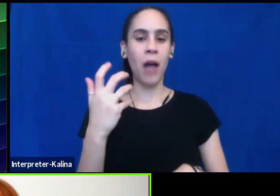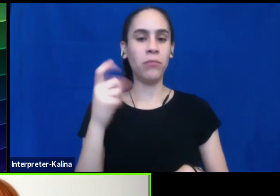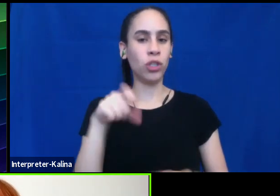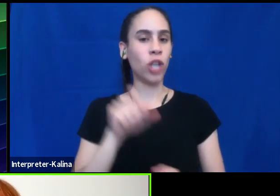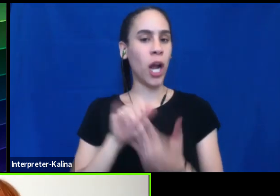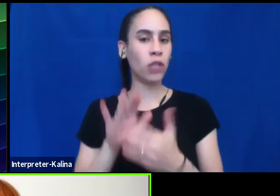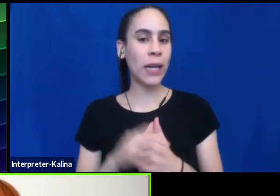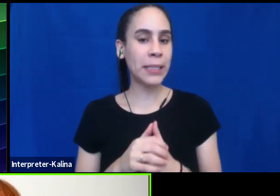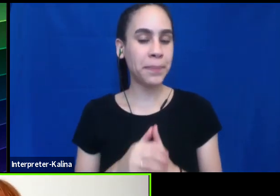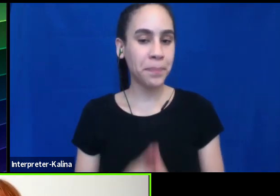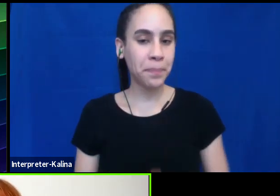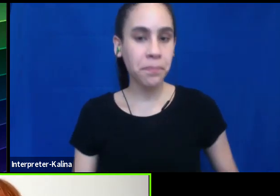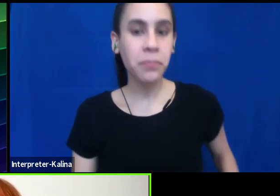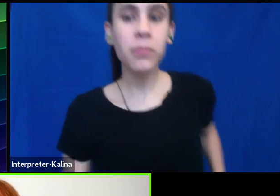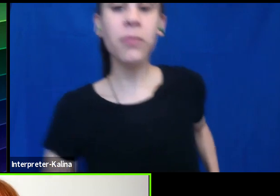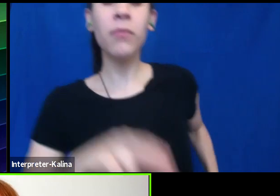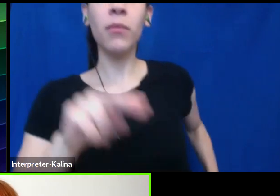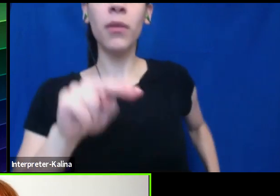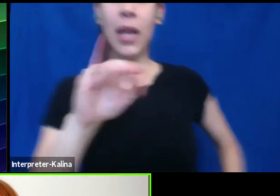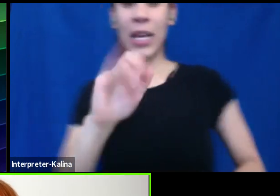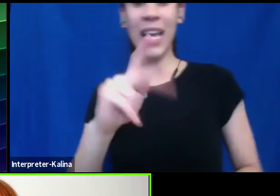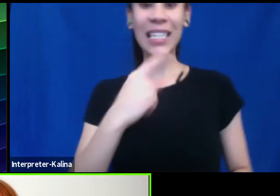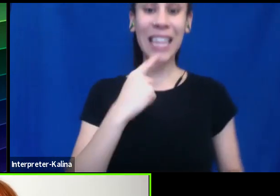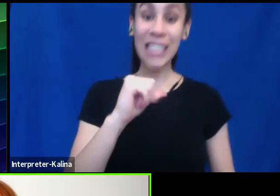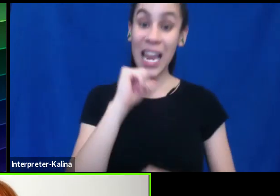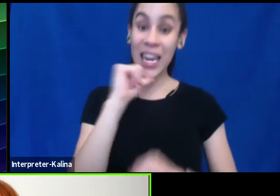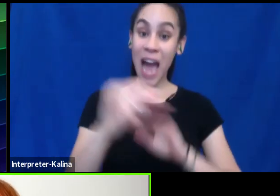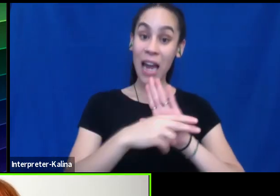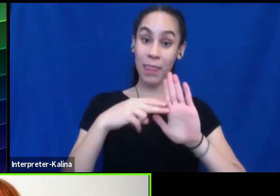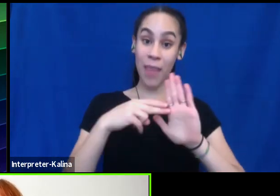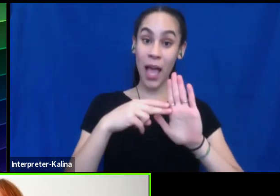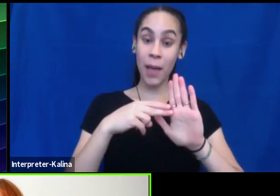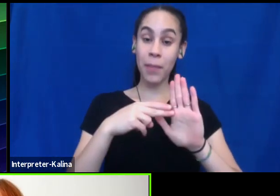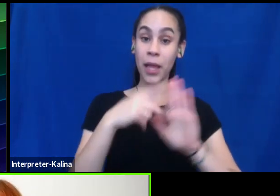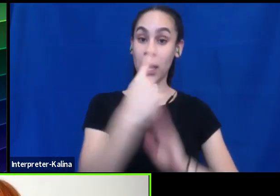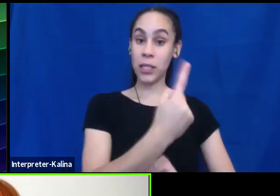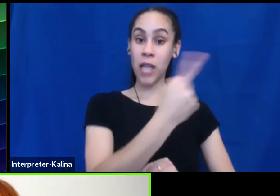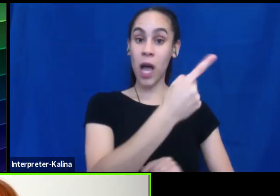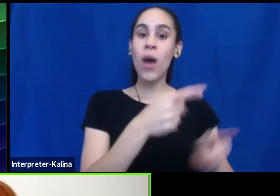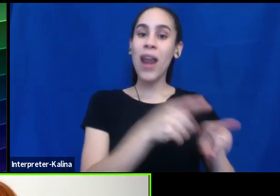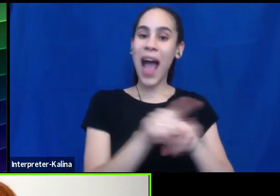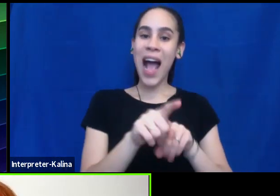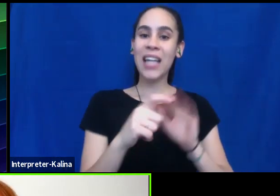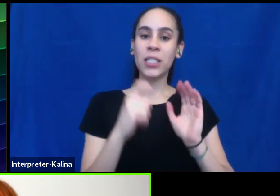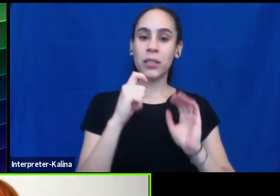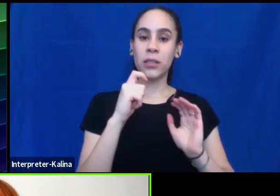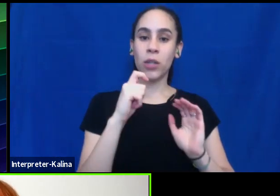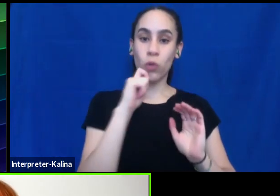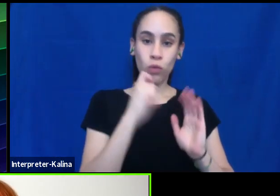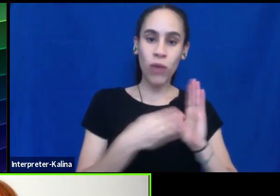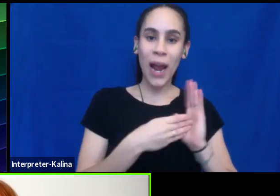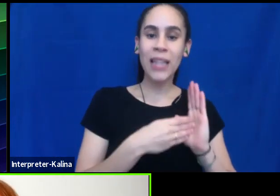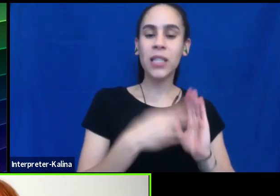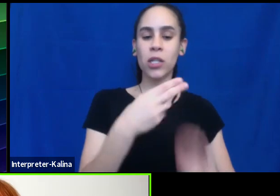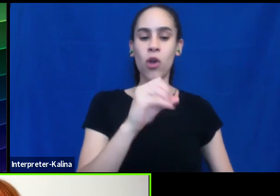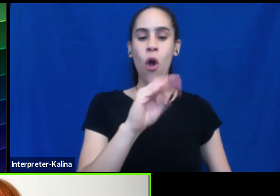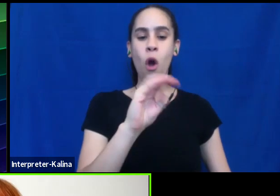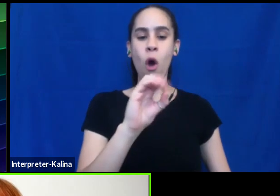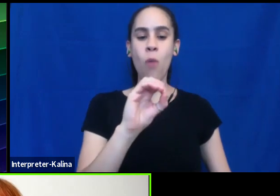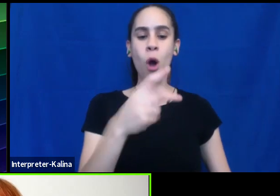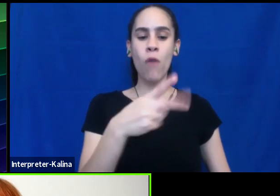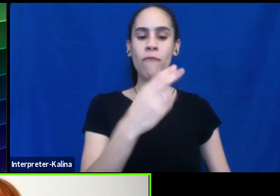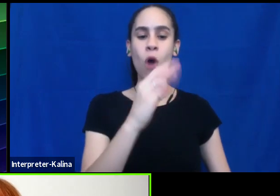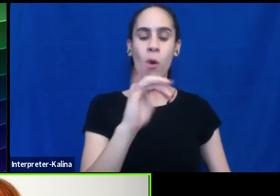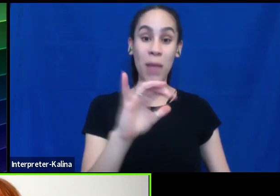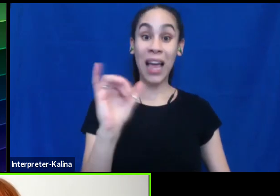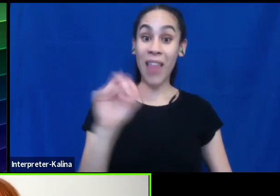says, um, not labeling something as racist or homophobic seems problematic at best. Uh, like the, when the New York times won't